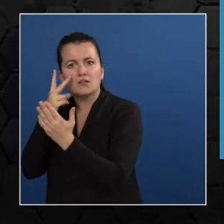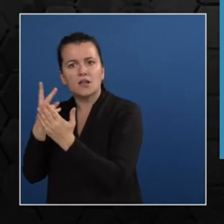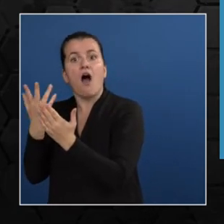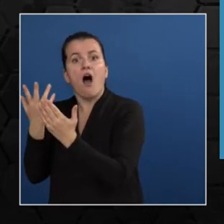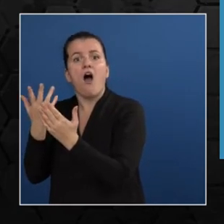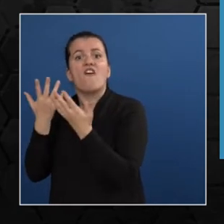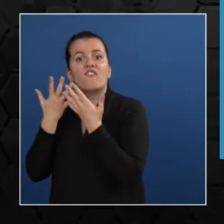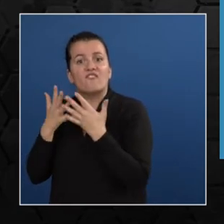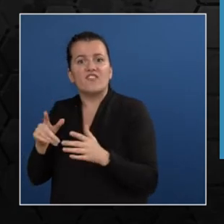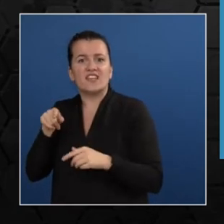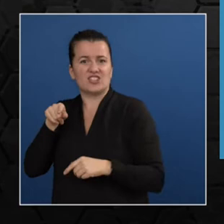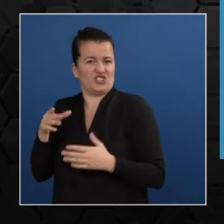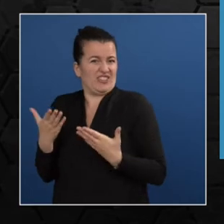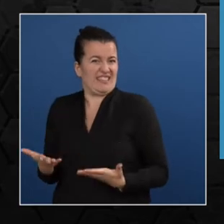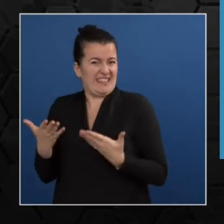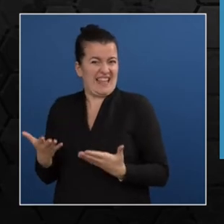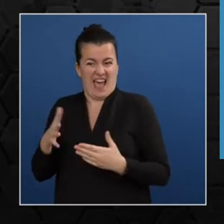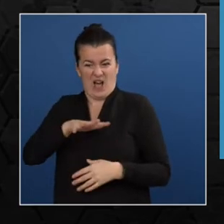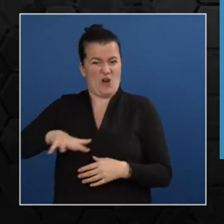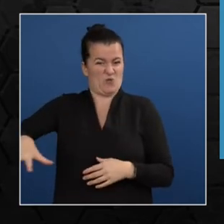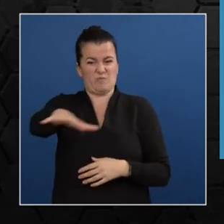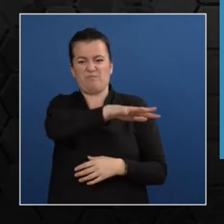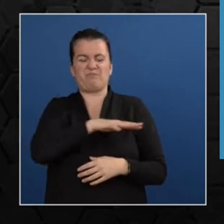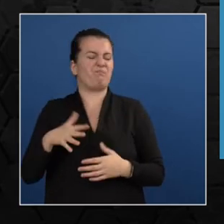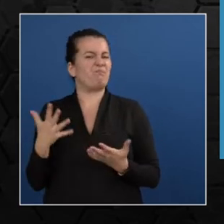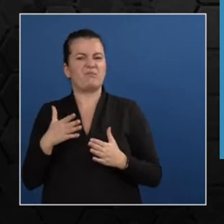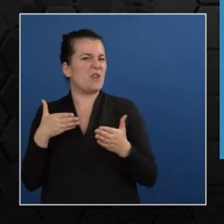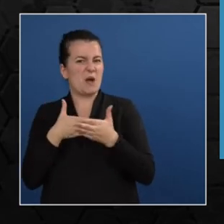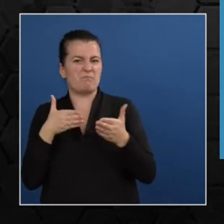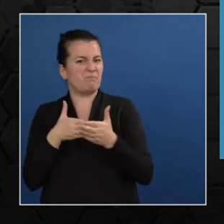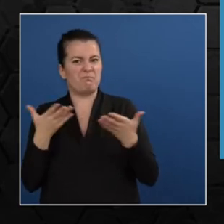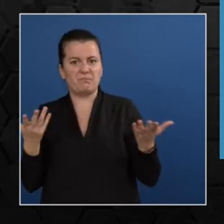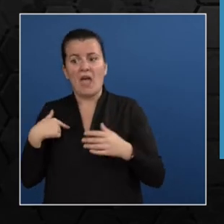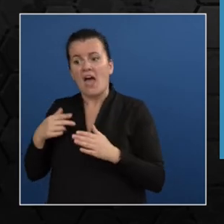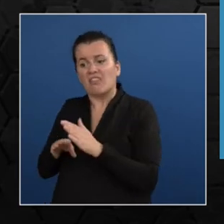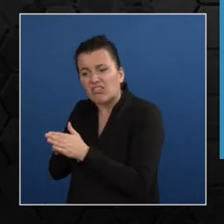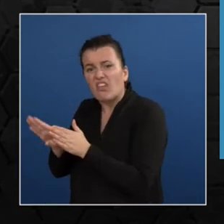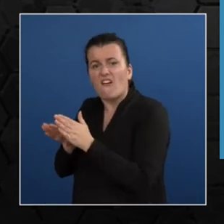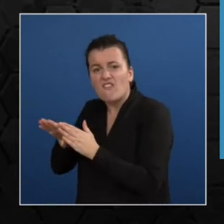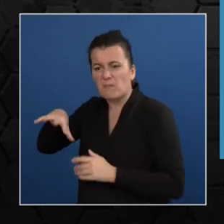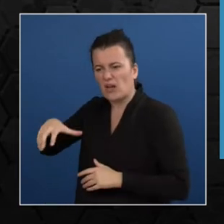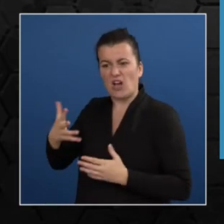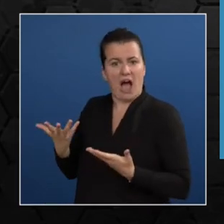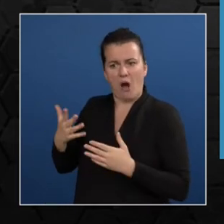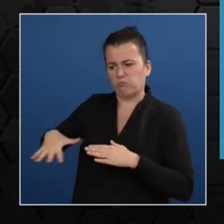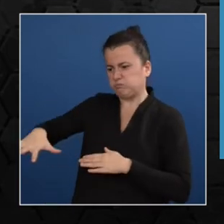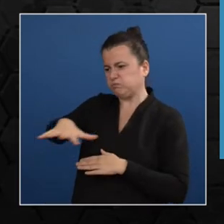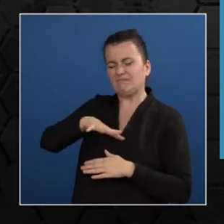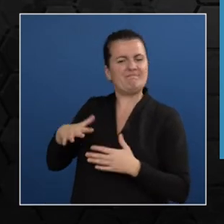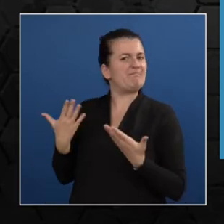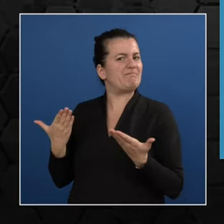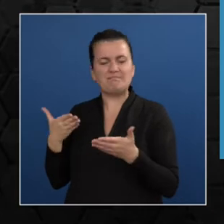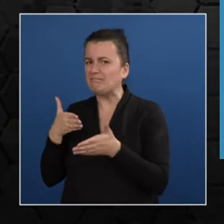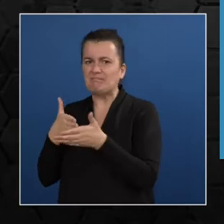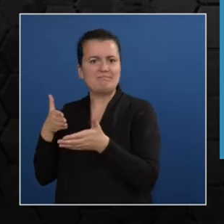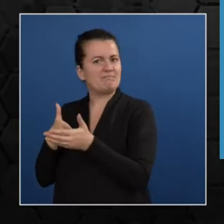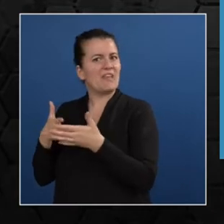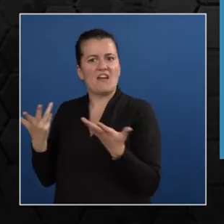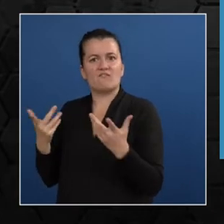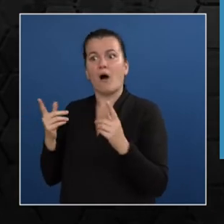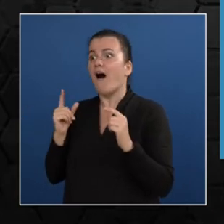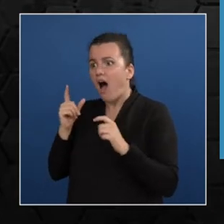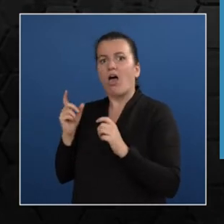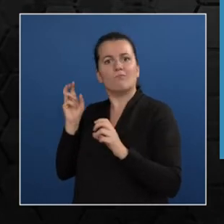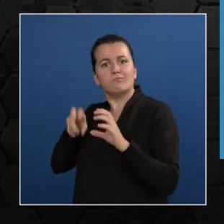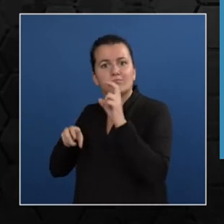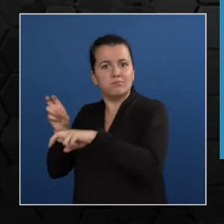is inherently tedious, as is the case of developed countries. This means that like in developed countries, when there is already a well-established